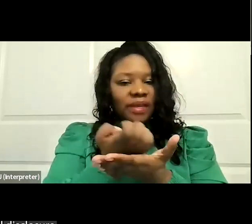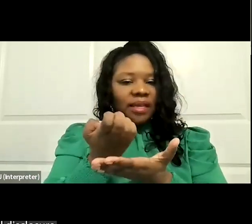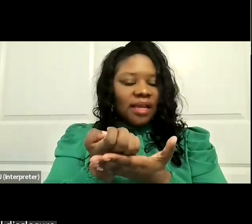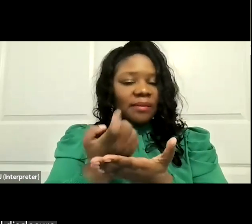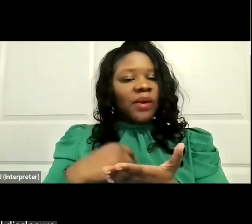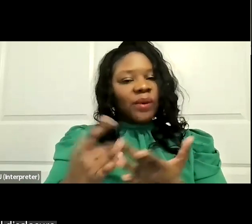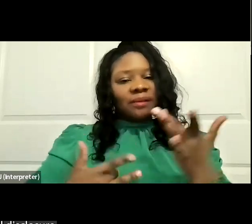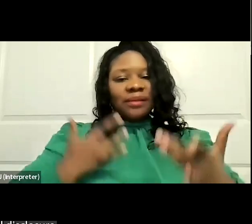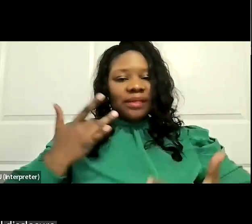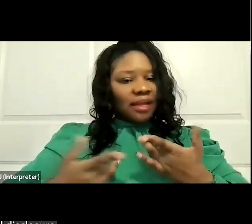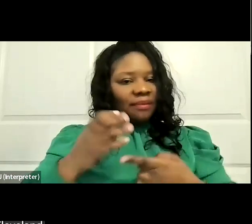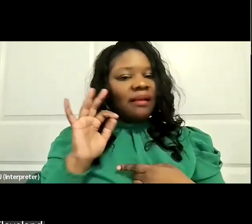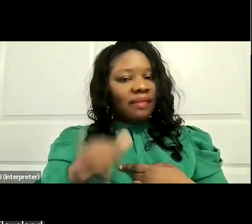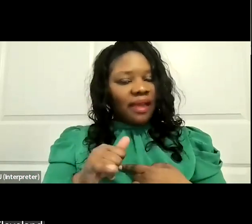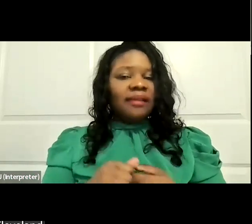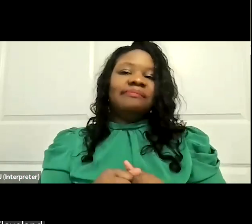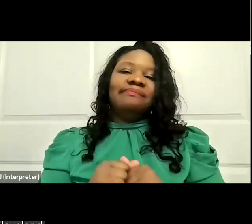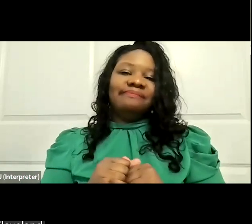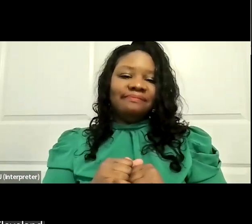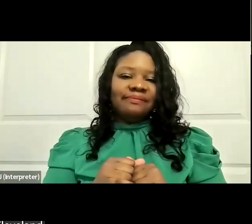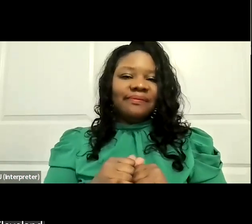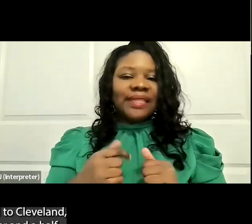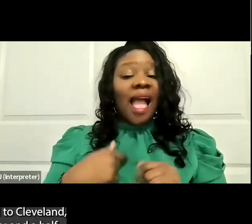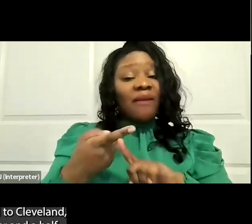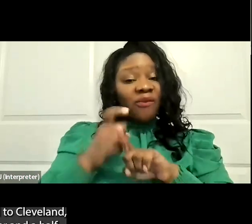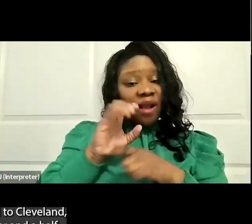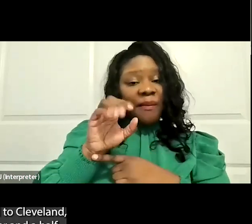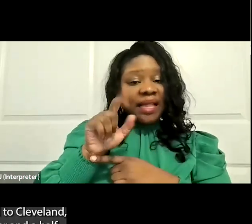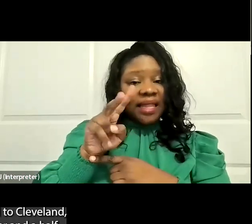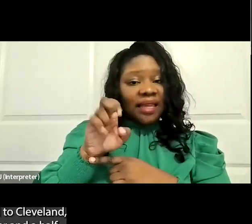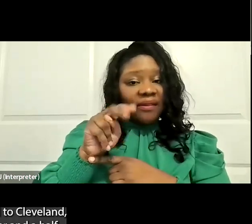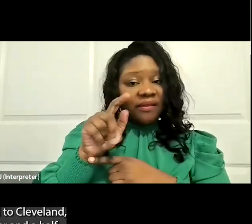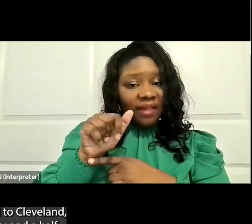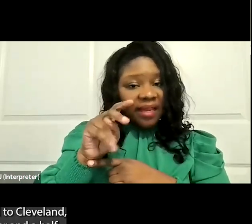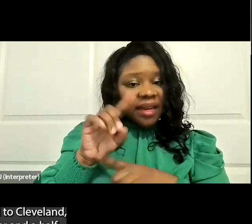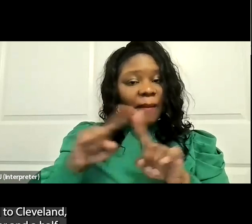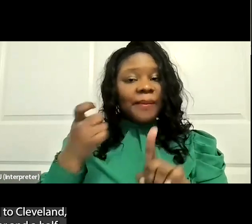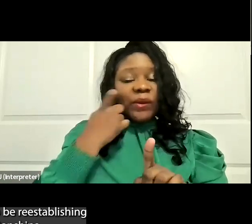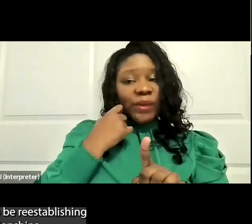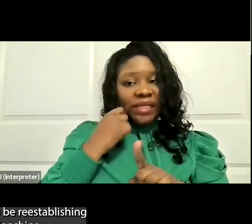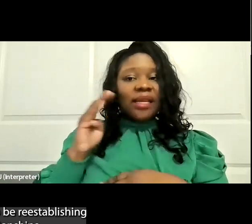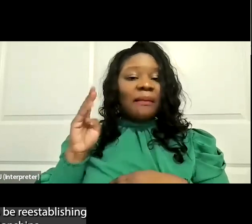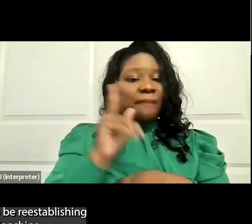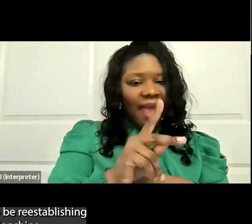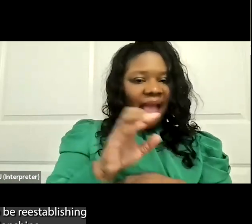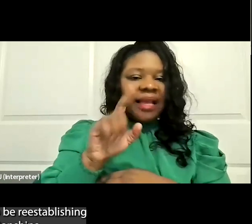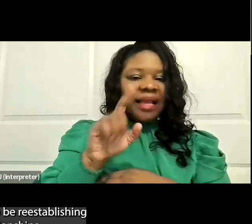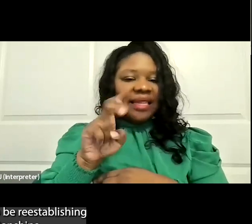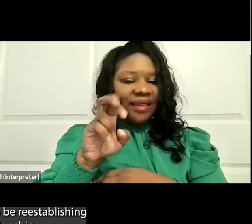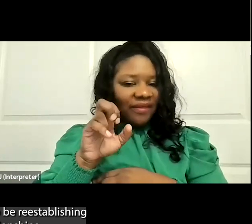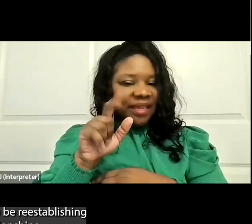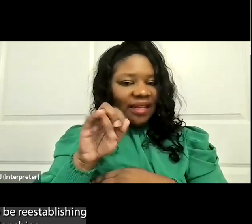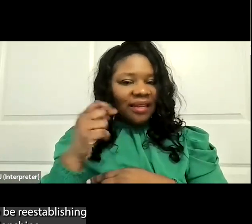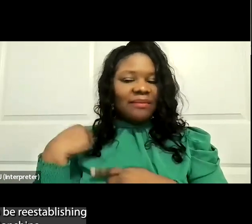I'm still, full disclosure, I'm still, I'm from Cleveland, but I've returned to Cleveland, been here a year and a half, and I'm so thrilled